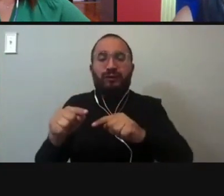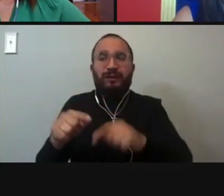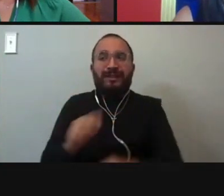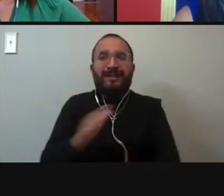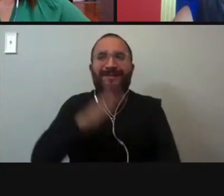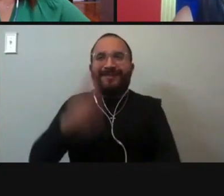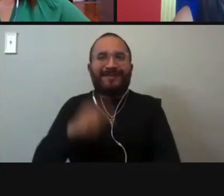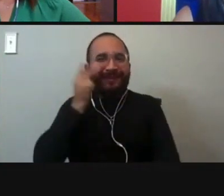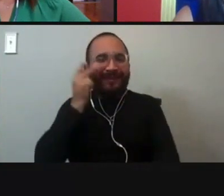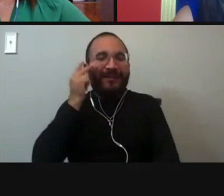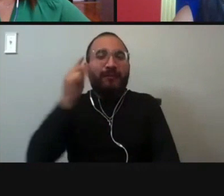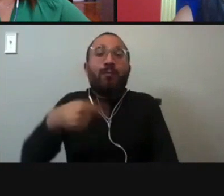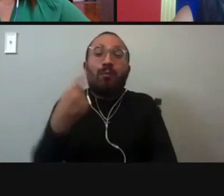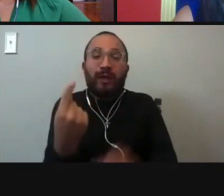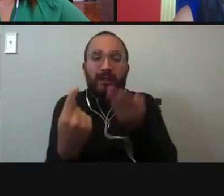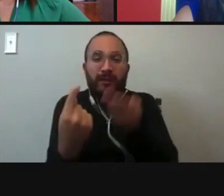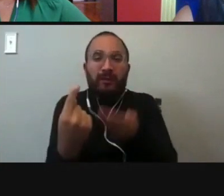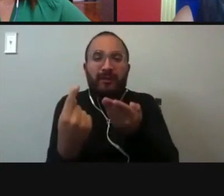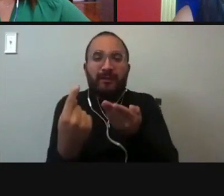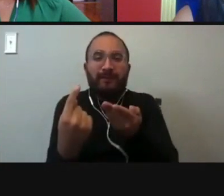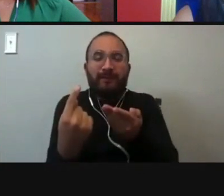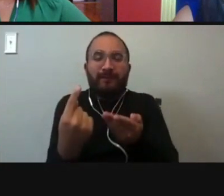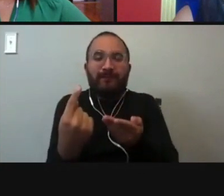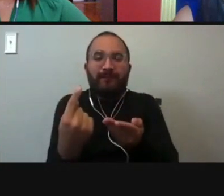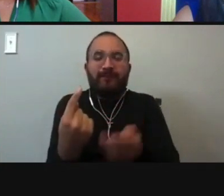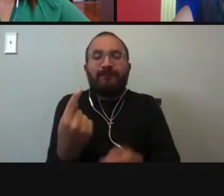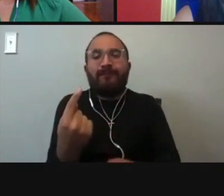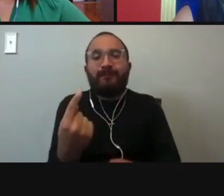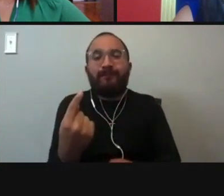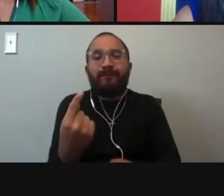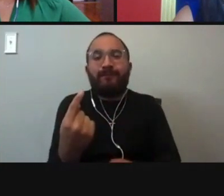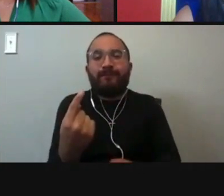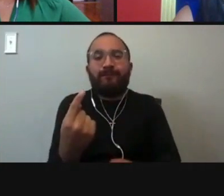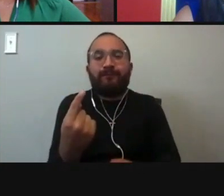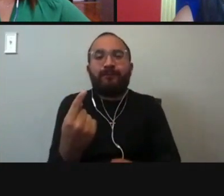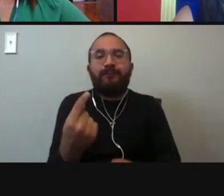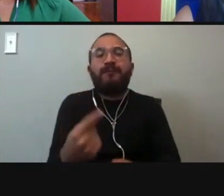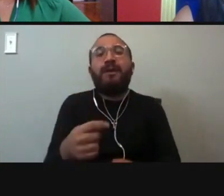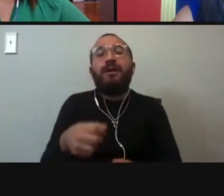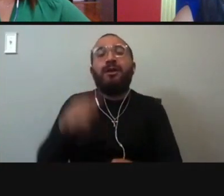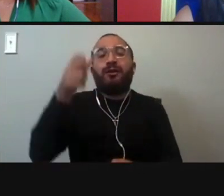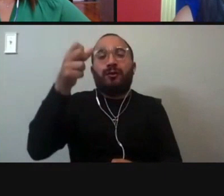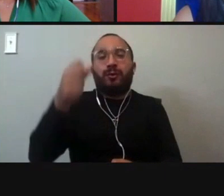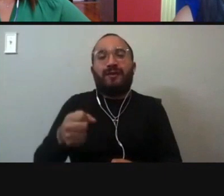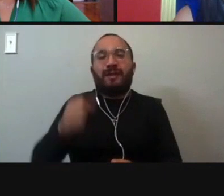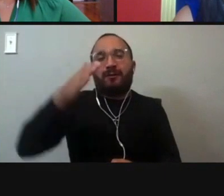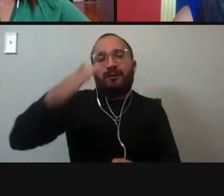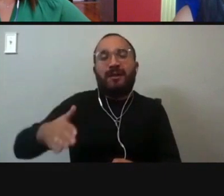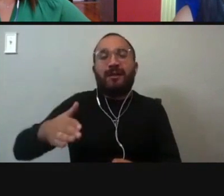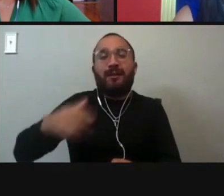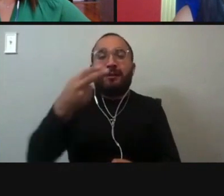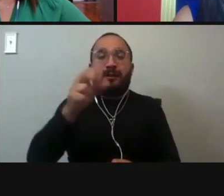is one early voting location in unincorporated Bear County, and that's over at the Southside High School in, uh, South Bear